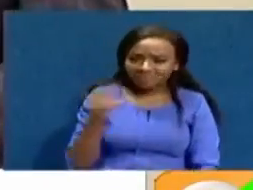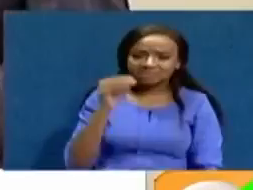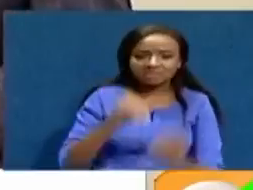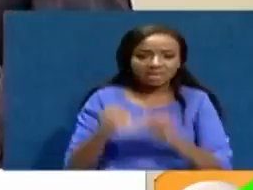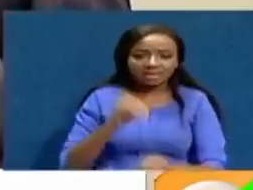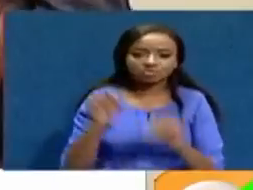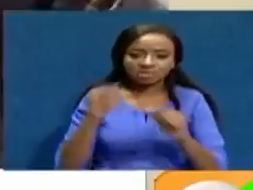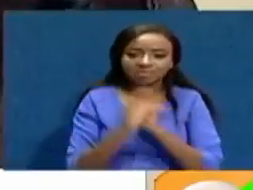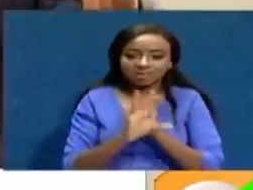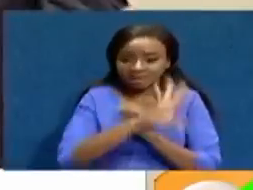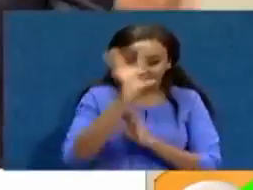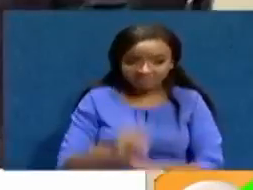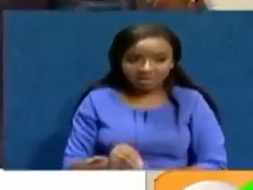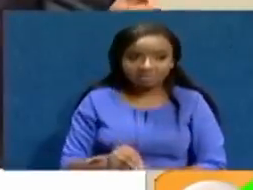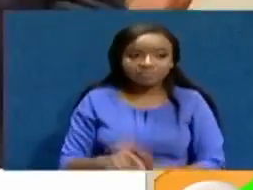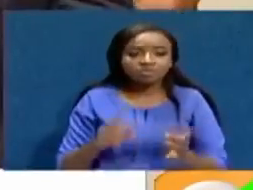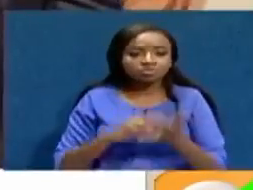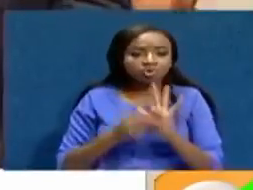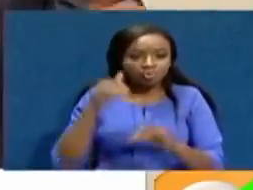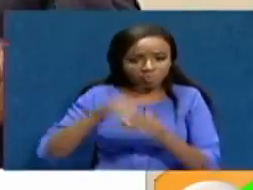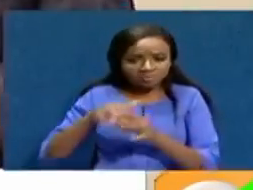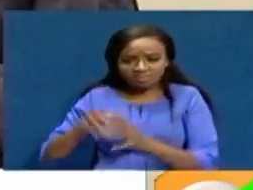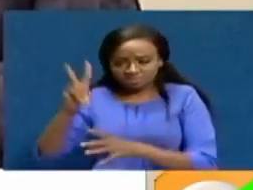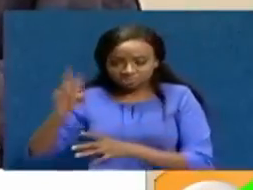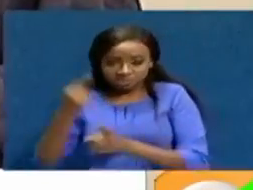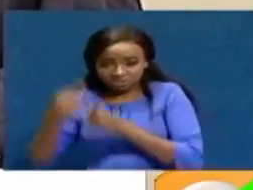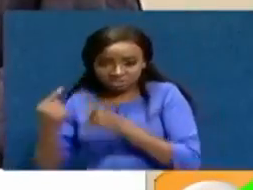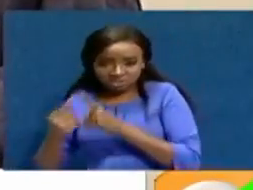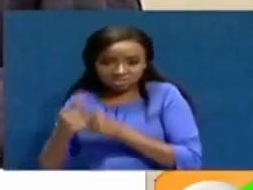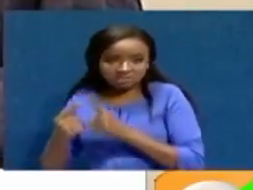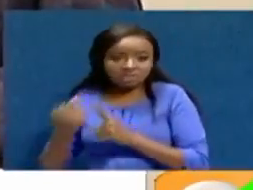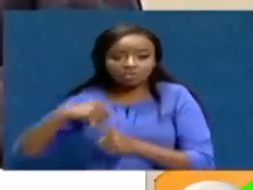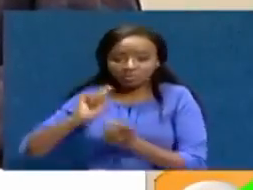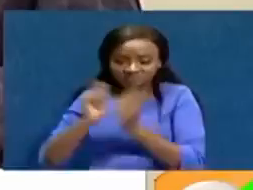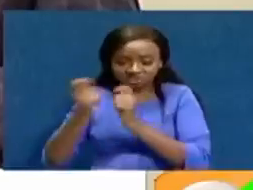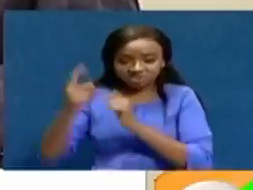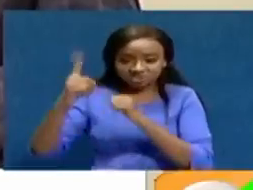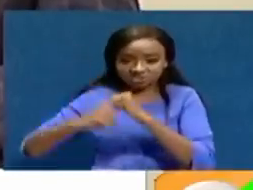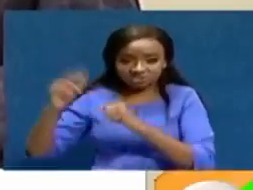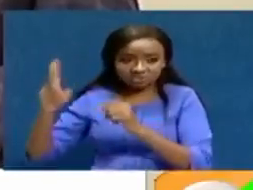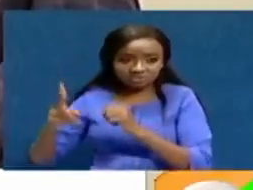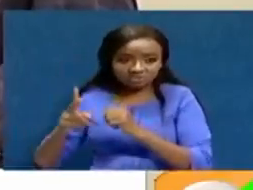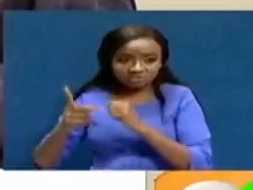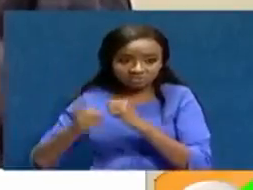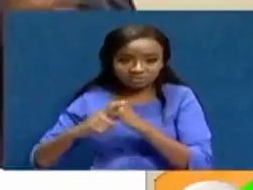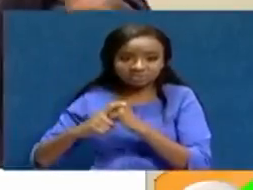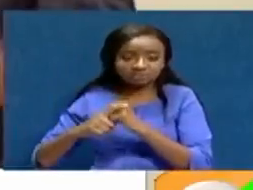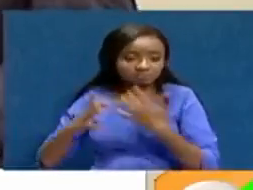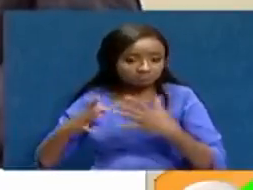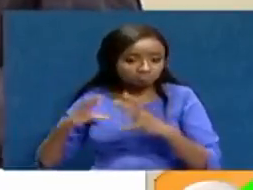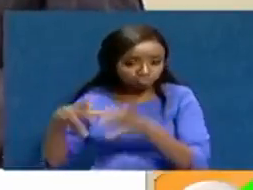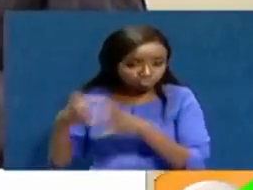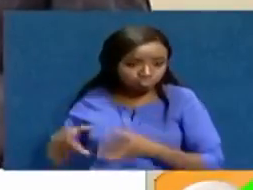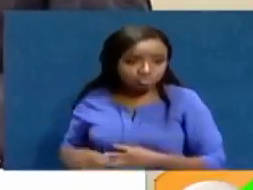in the continent, I think within the 20-year period where we have changed six times, they've probably retained it